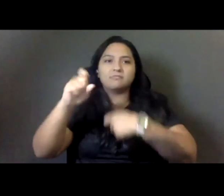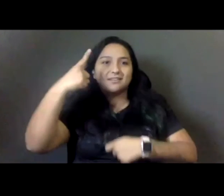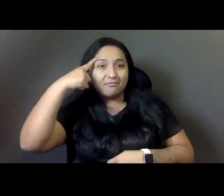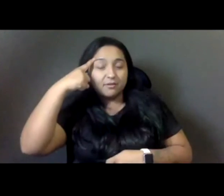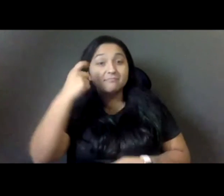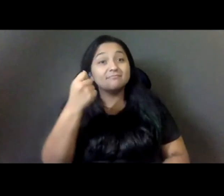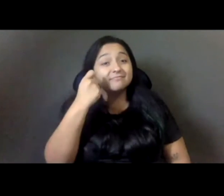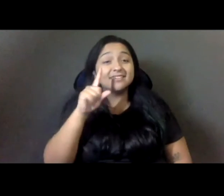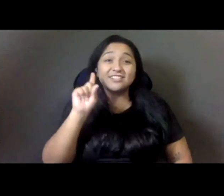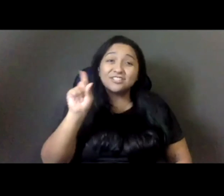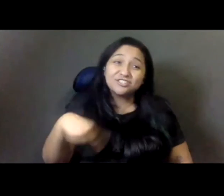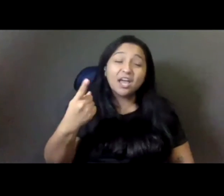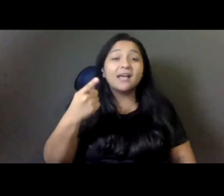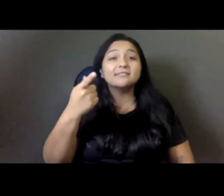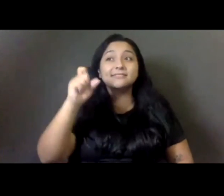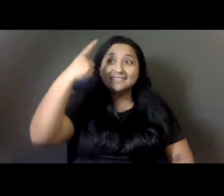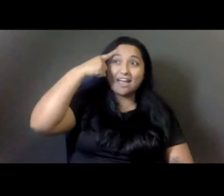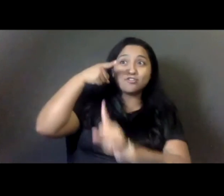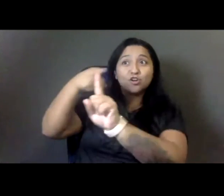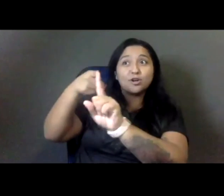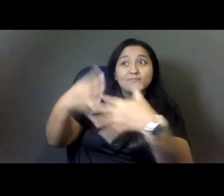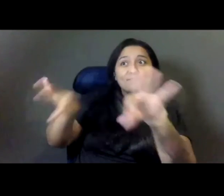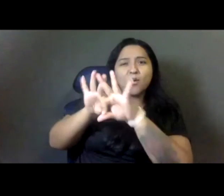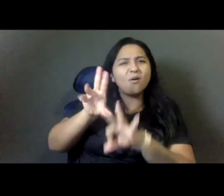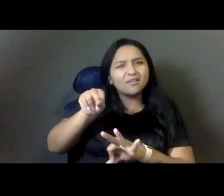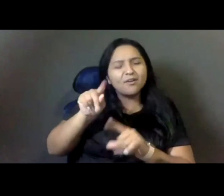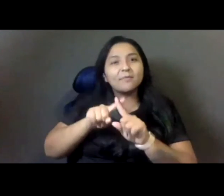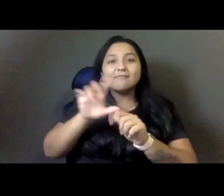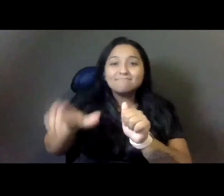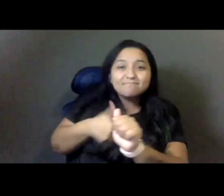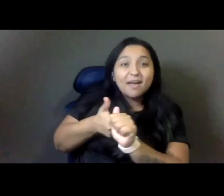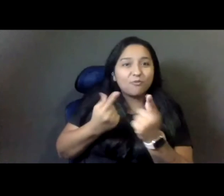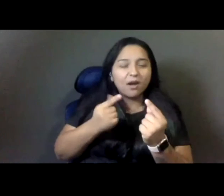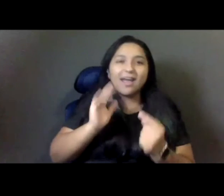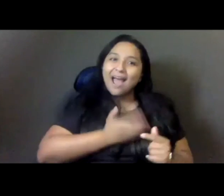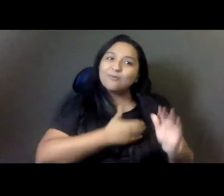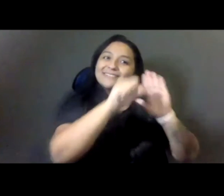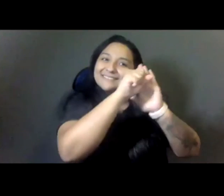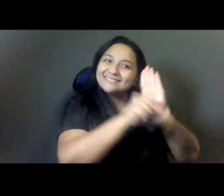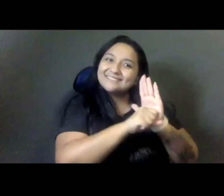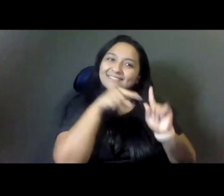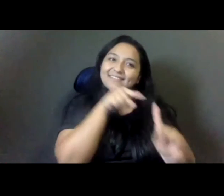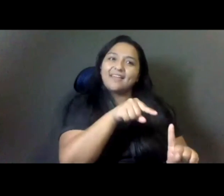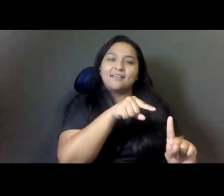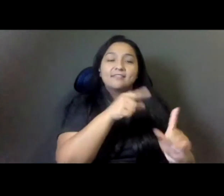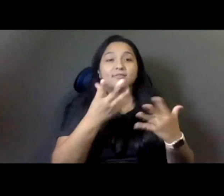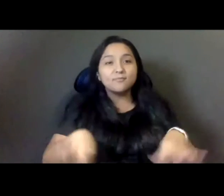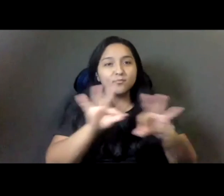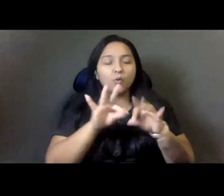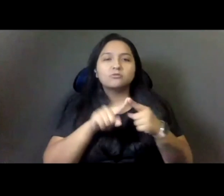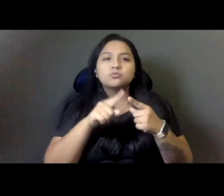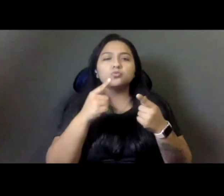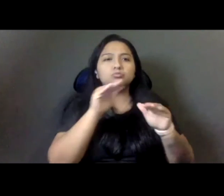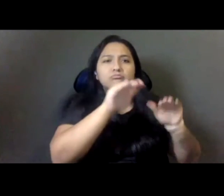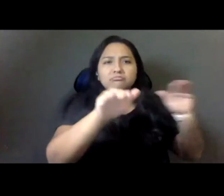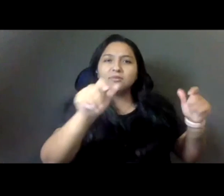soul of our state. So we don't need to just defeat this recall for the electoral win. We need to win the hearts and minds of all Californians in